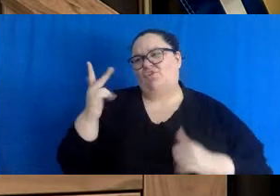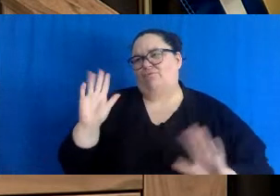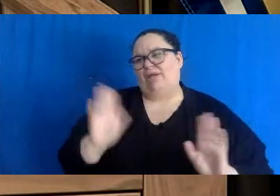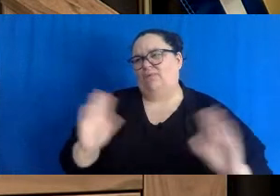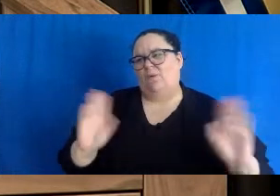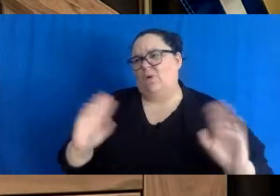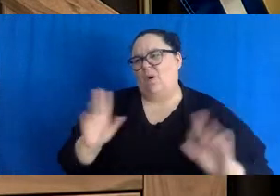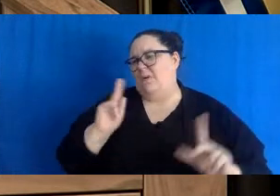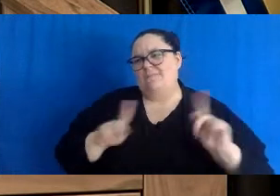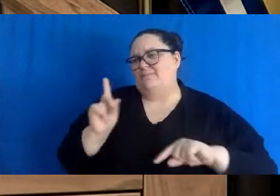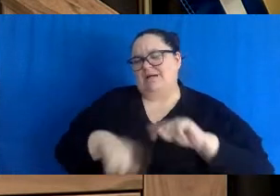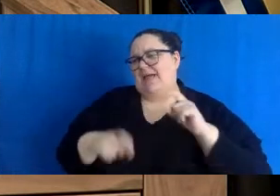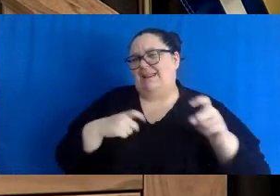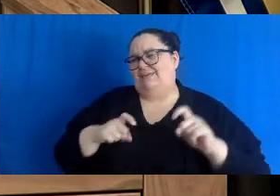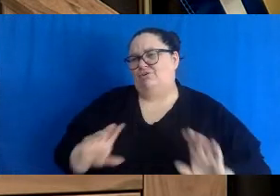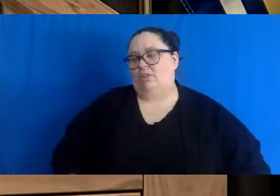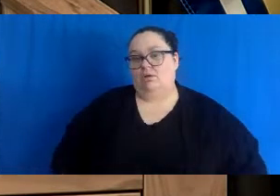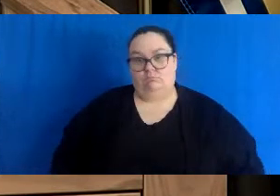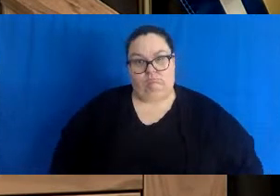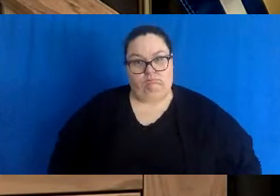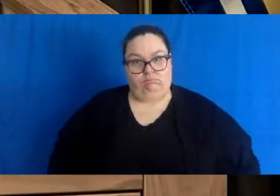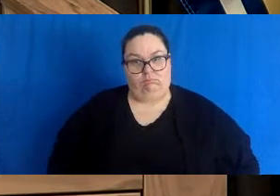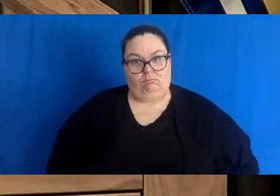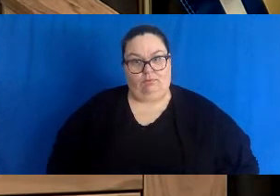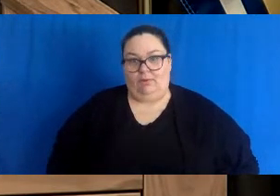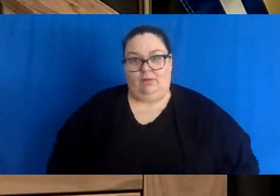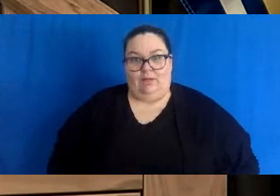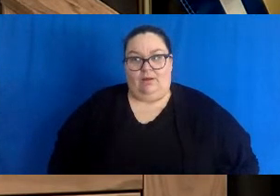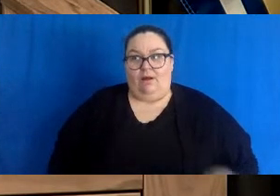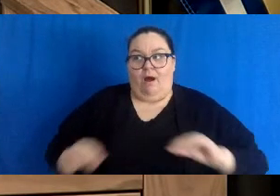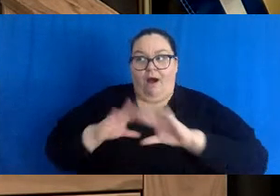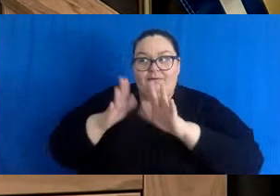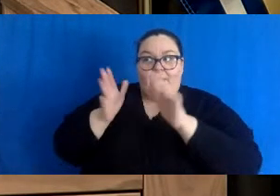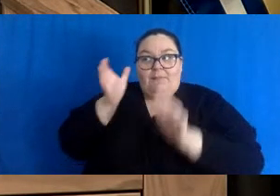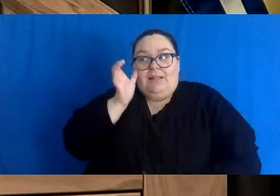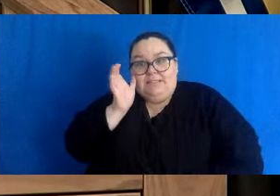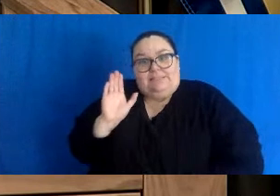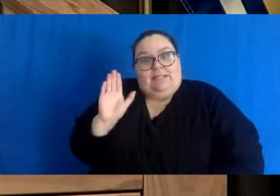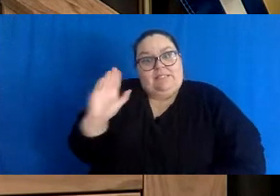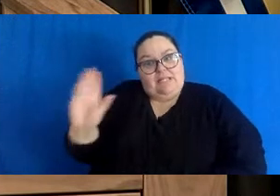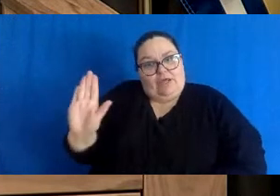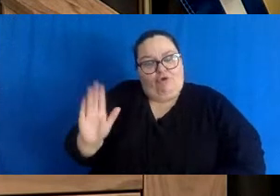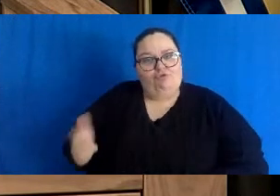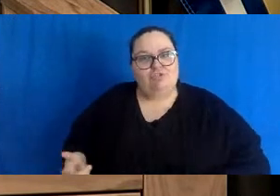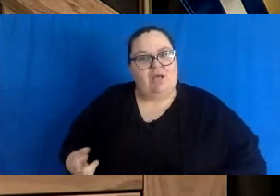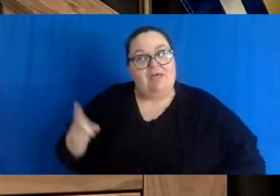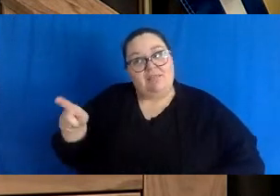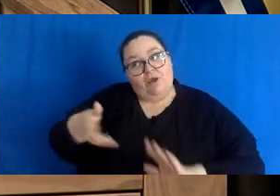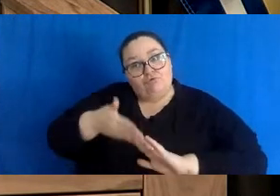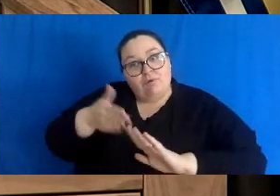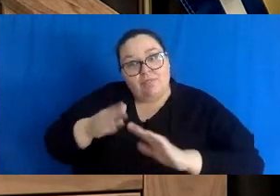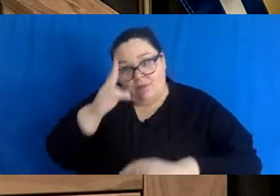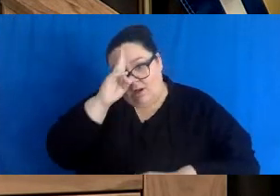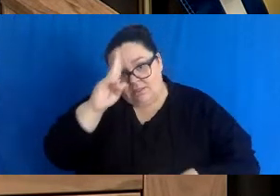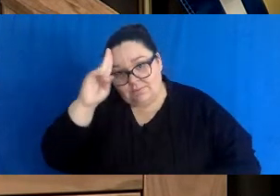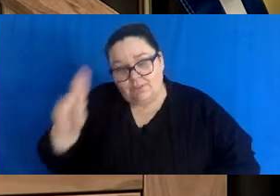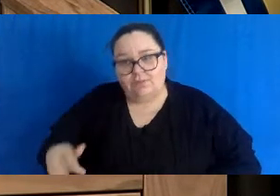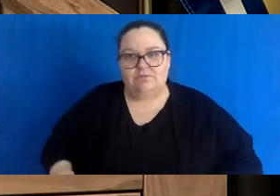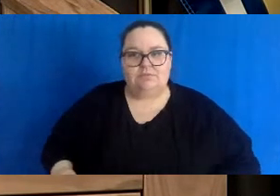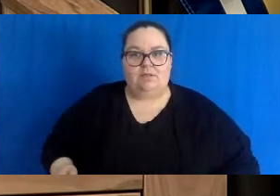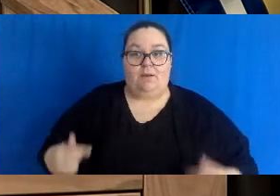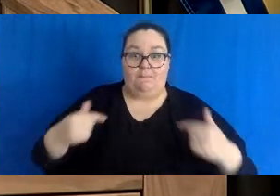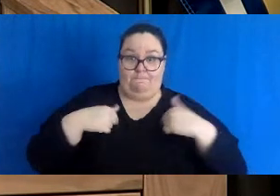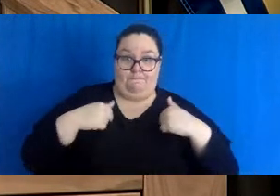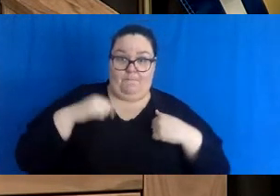I think we should stay open. Obviously, the facts outweigh any sort of other thoughts that I might have in relation to the